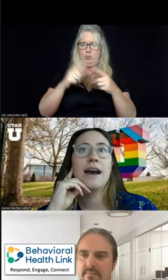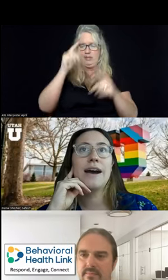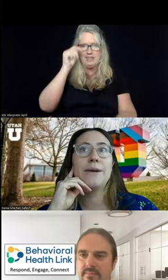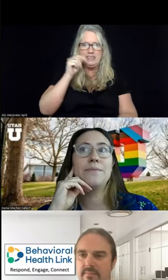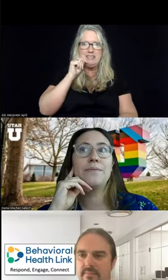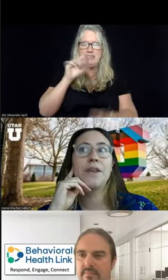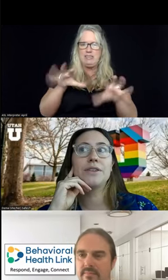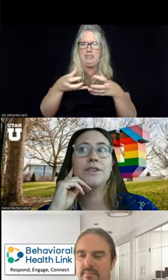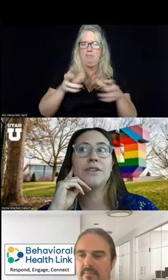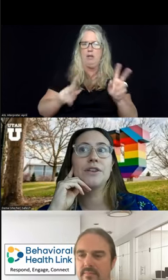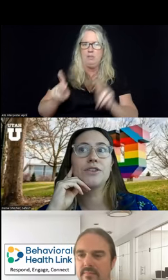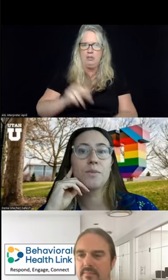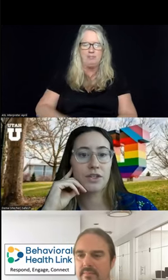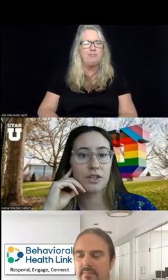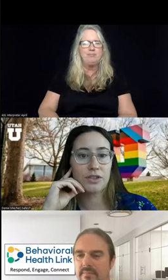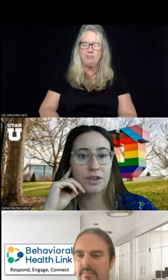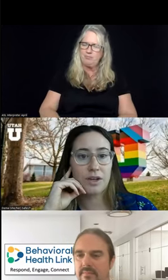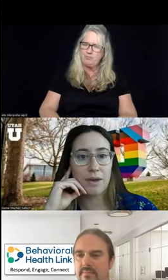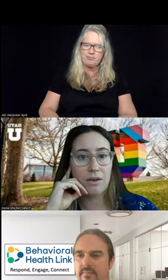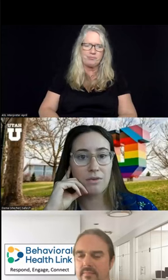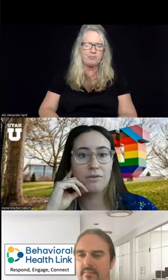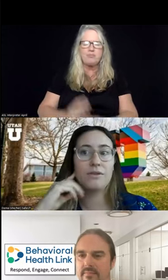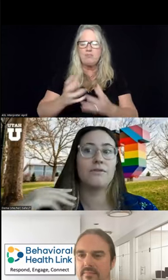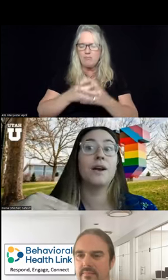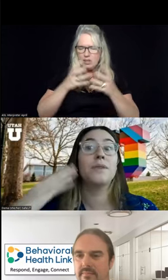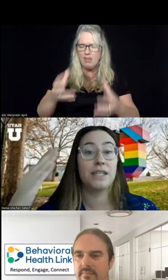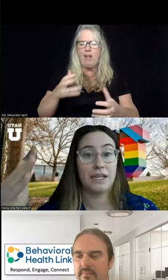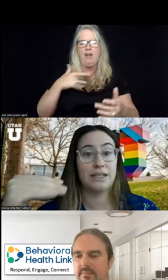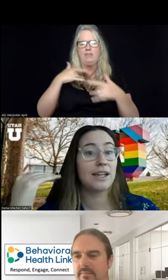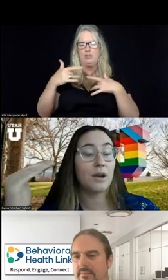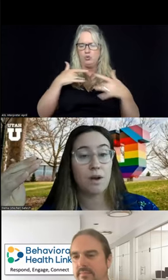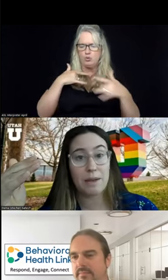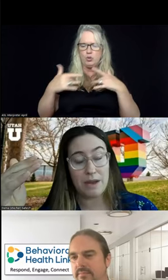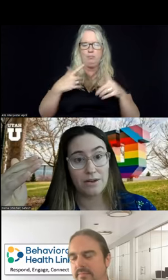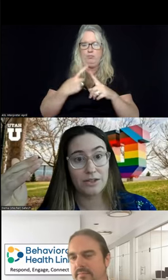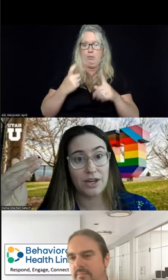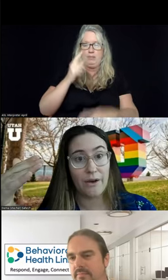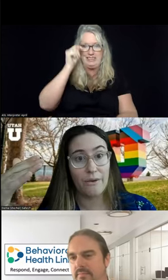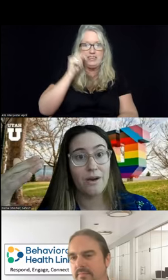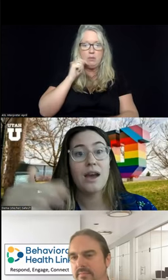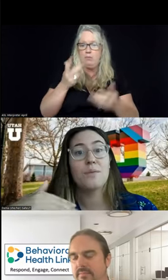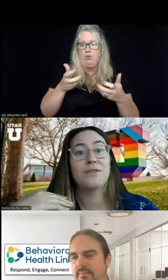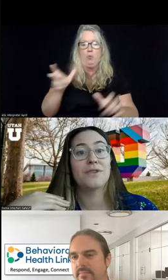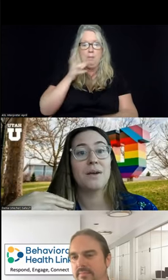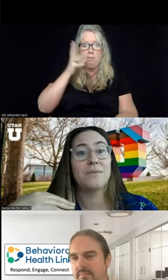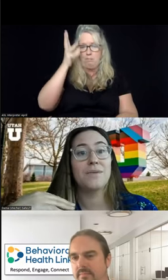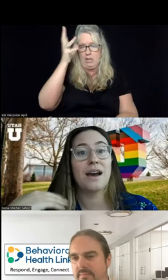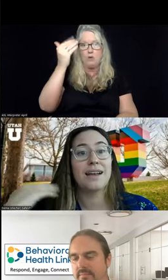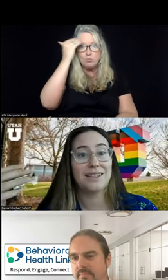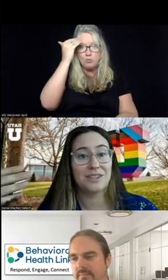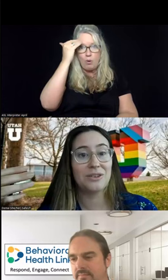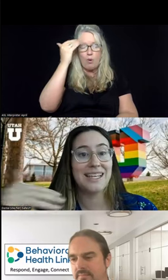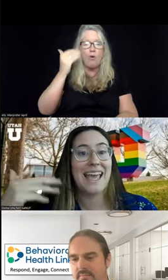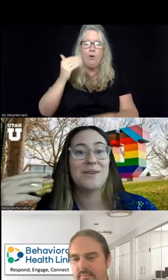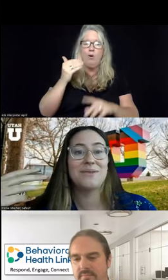there's so much concern about from the teens. I don't want my parents to know, but from